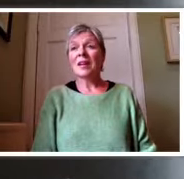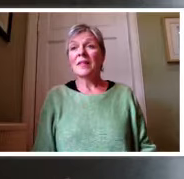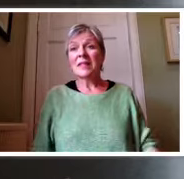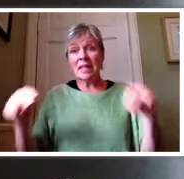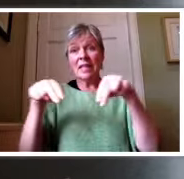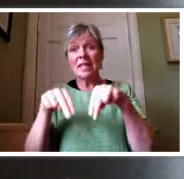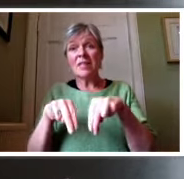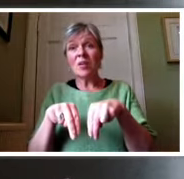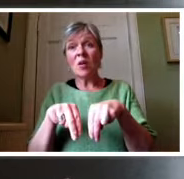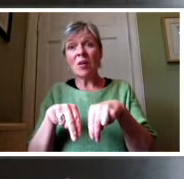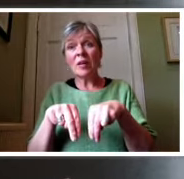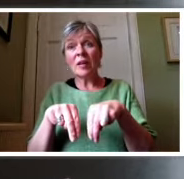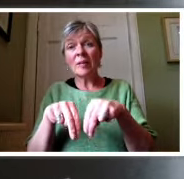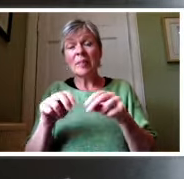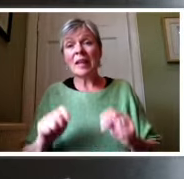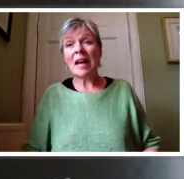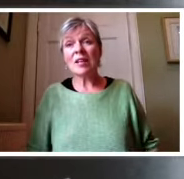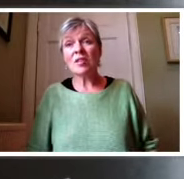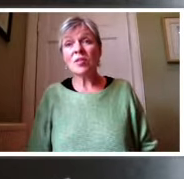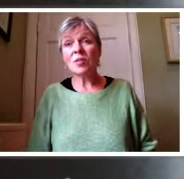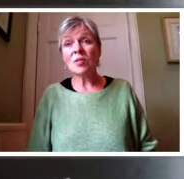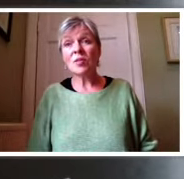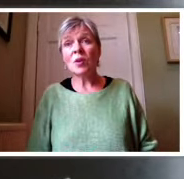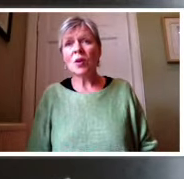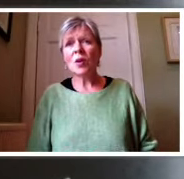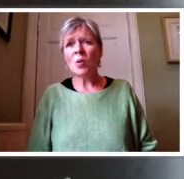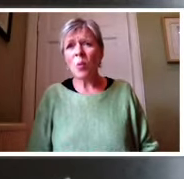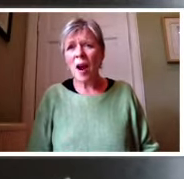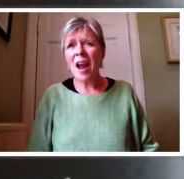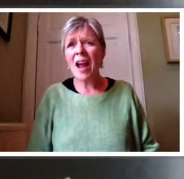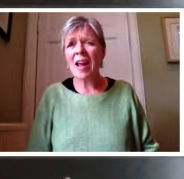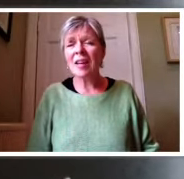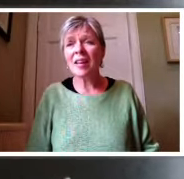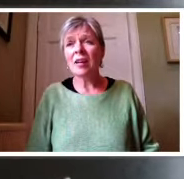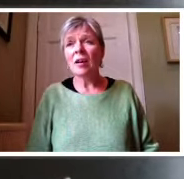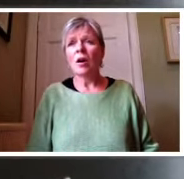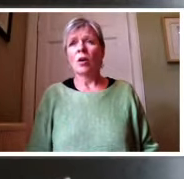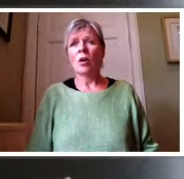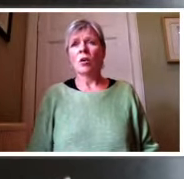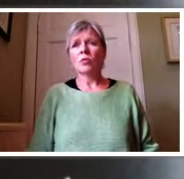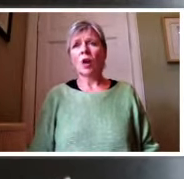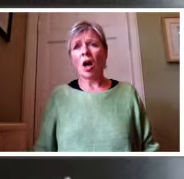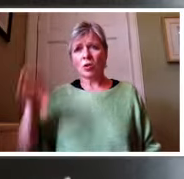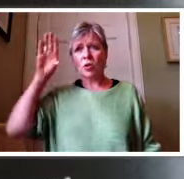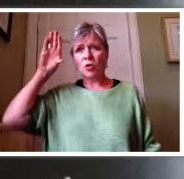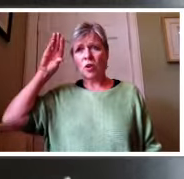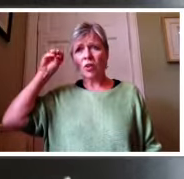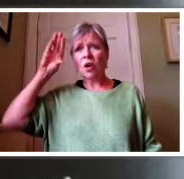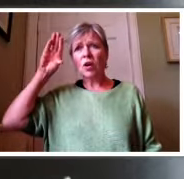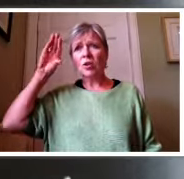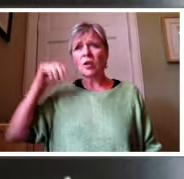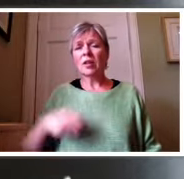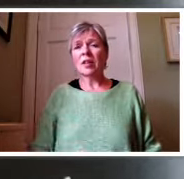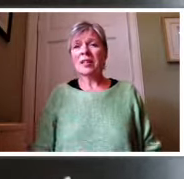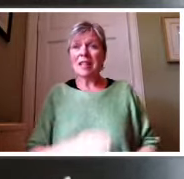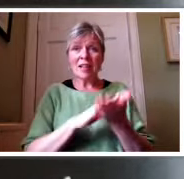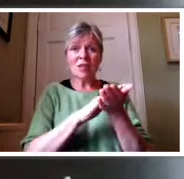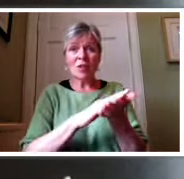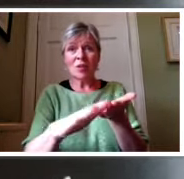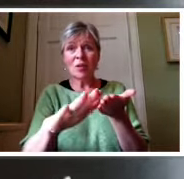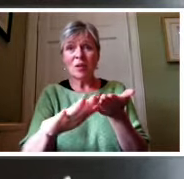The dainty dog began to quack. That's the duck,